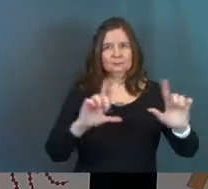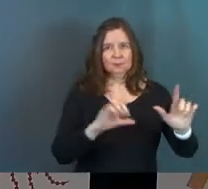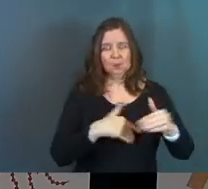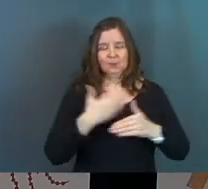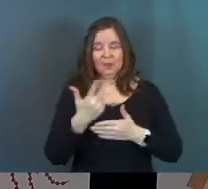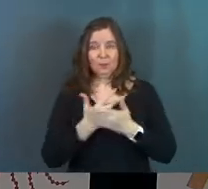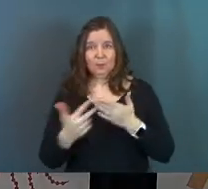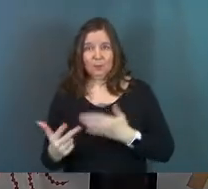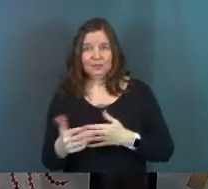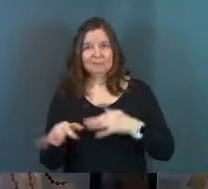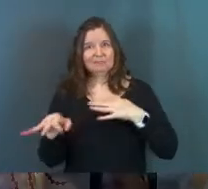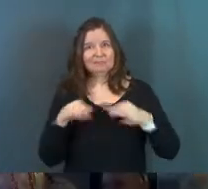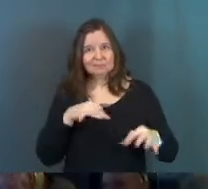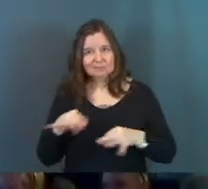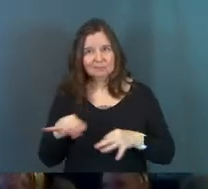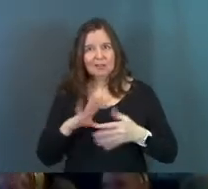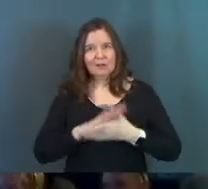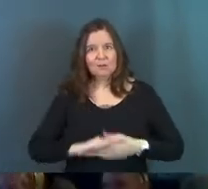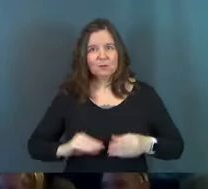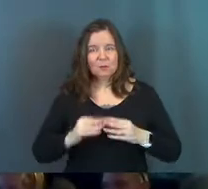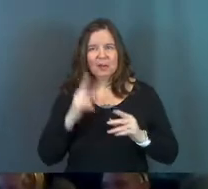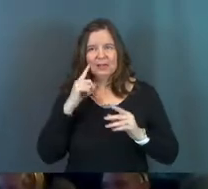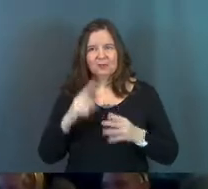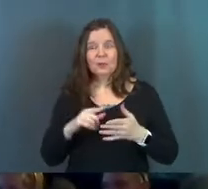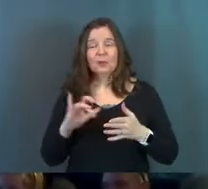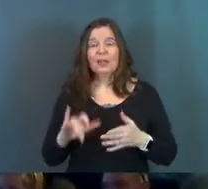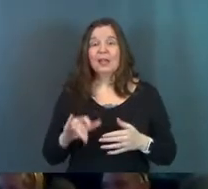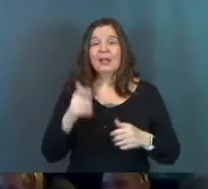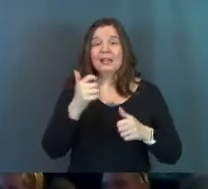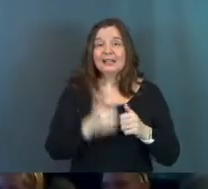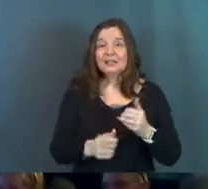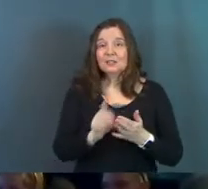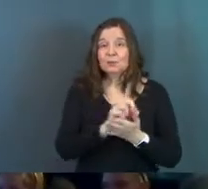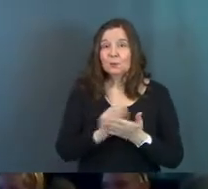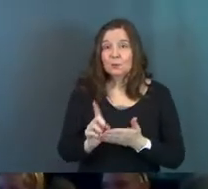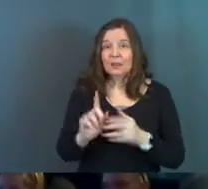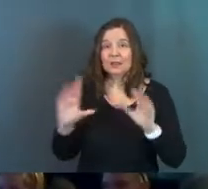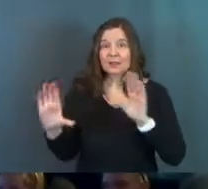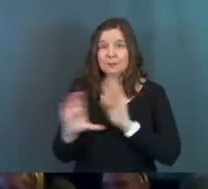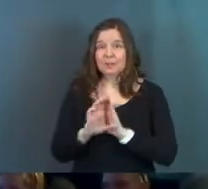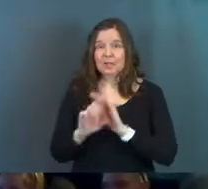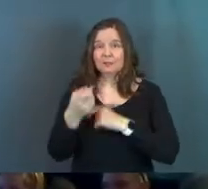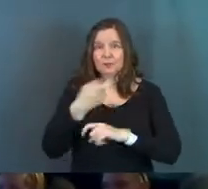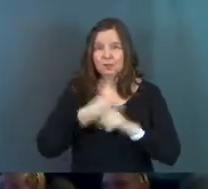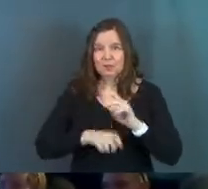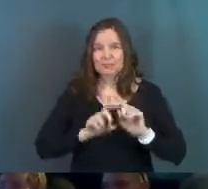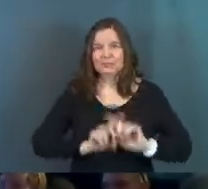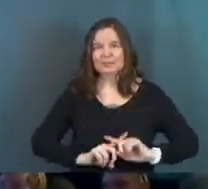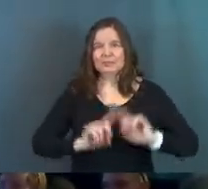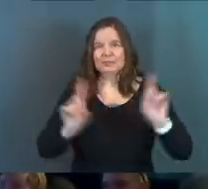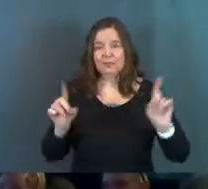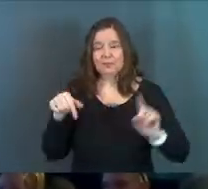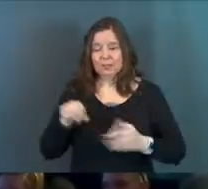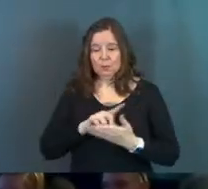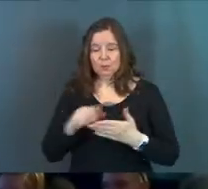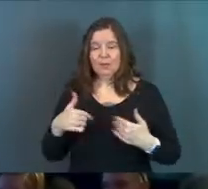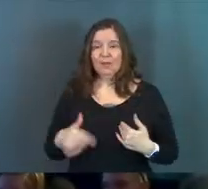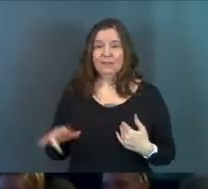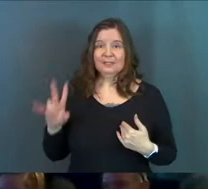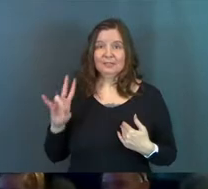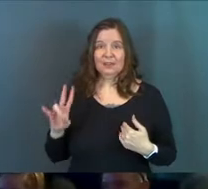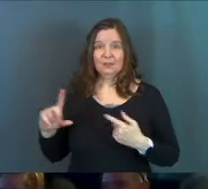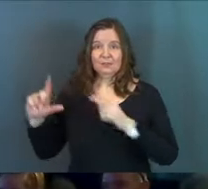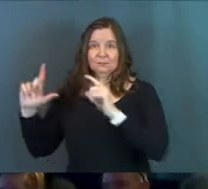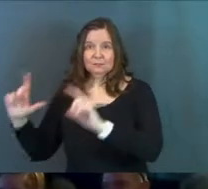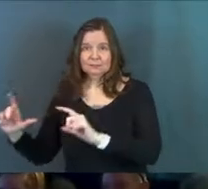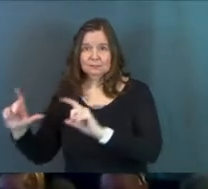next three weeks. Okay. And I'll just give you just a little sneak peek is that each week these pictures are going to be different. So this week we've got our seven and we're going